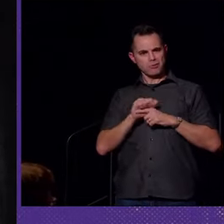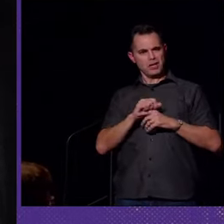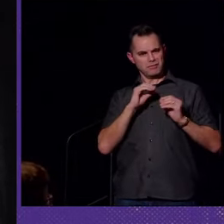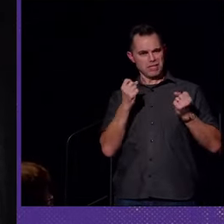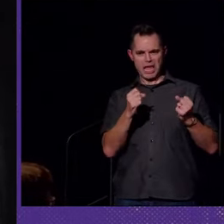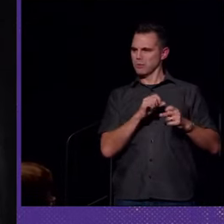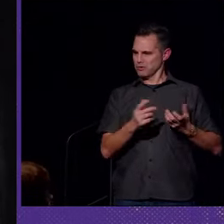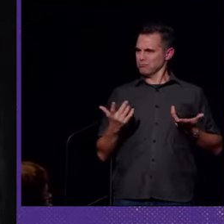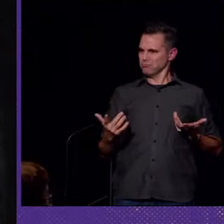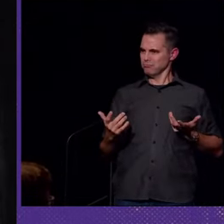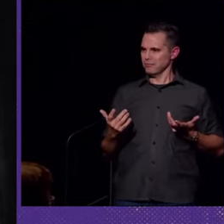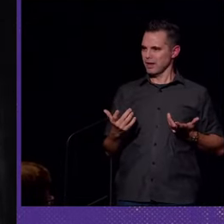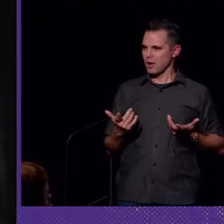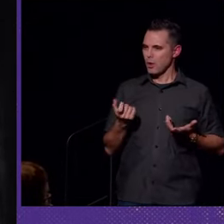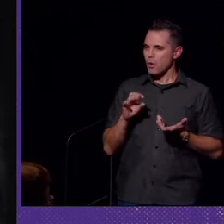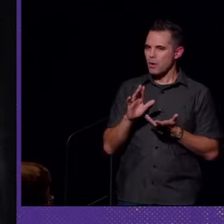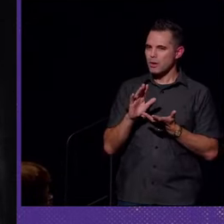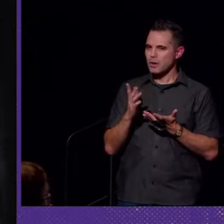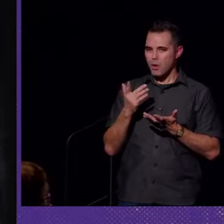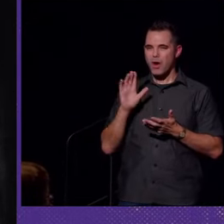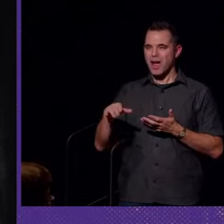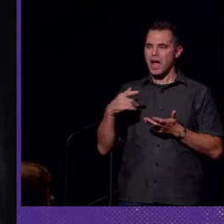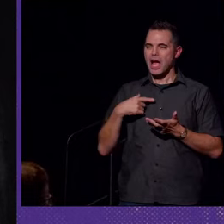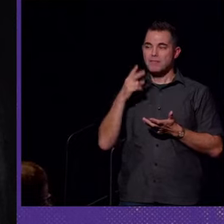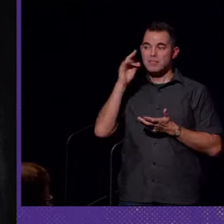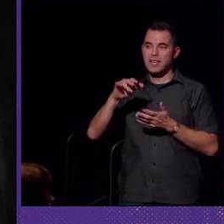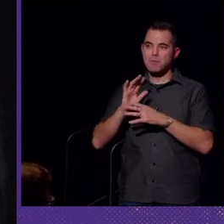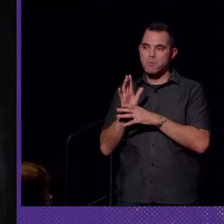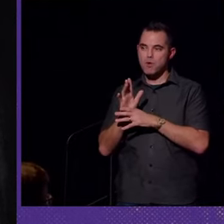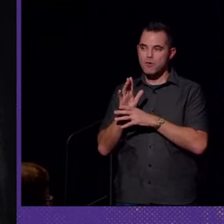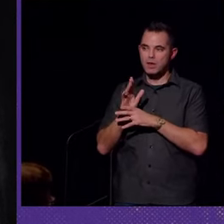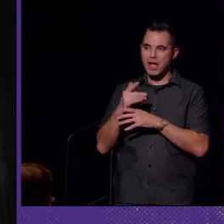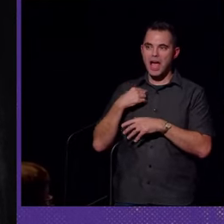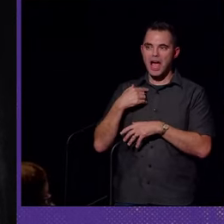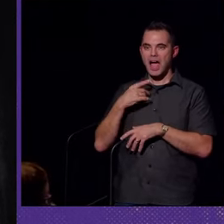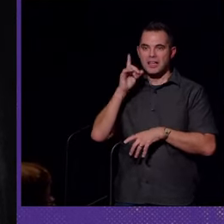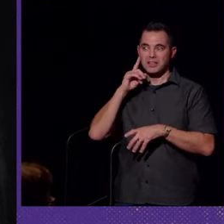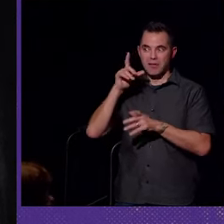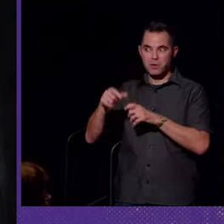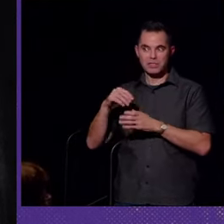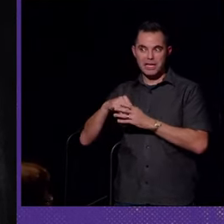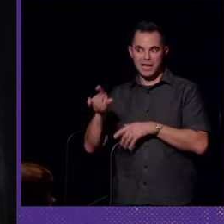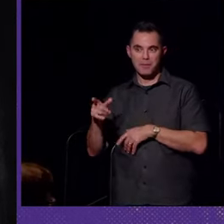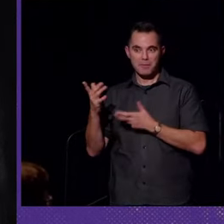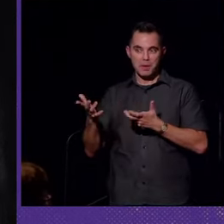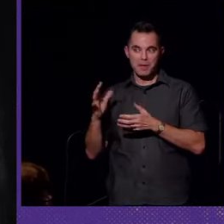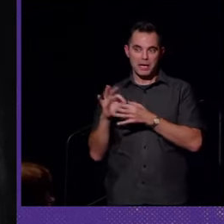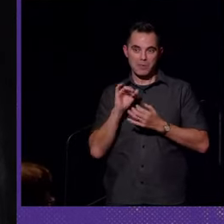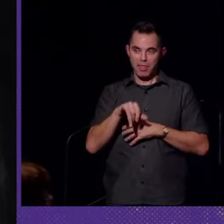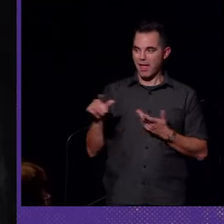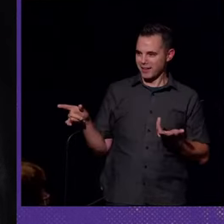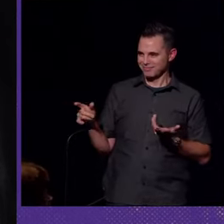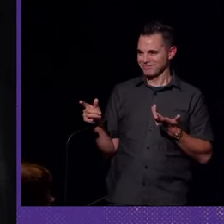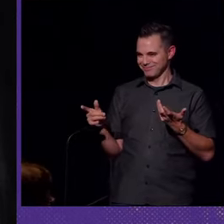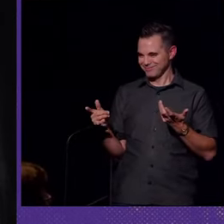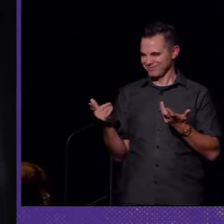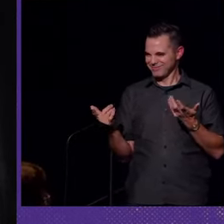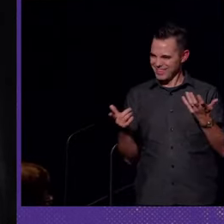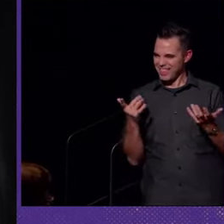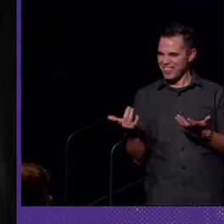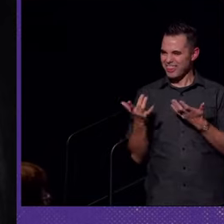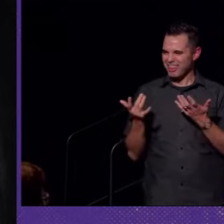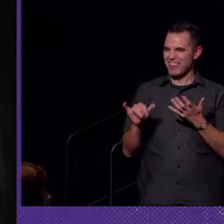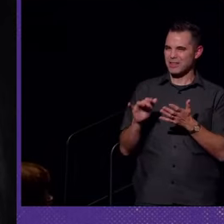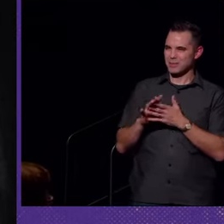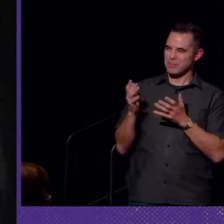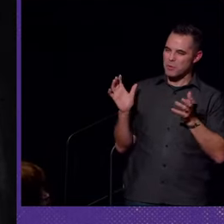sign language. Um, or be like, oh, hey, have you seen that movie that has a deaf person in it? Maybe you'll connect to it. so that's